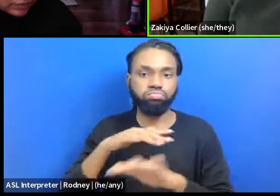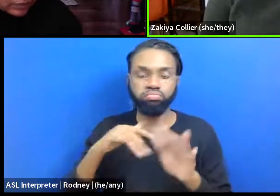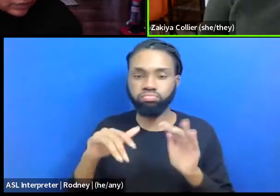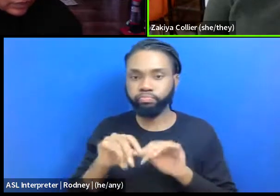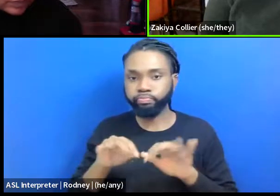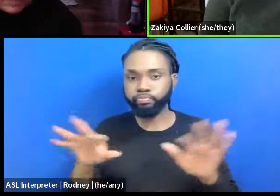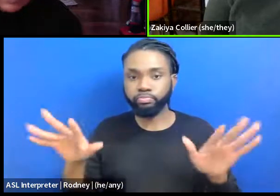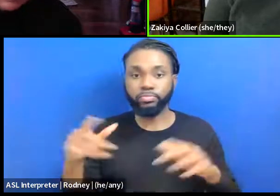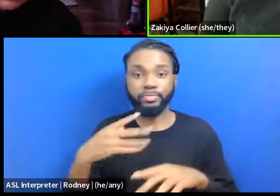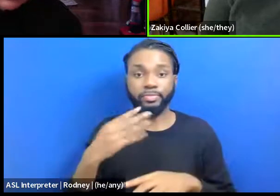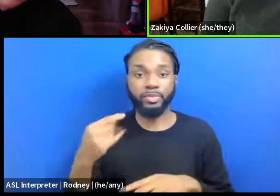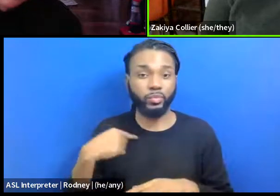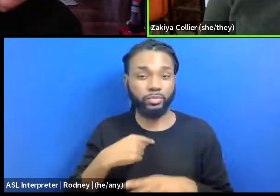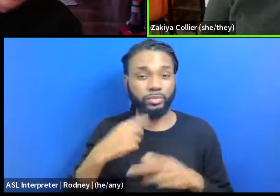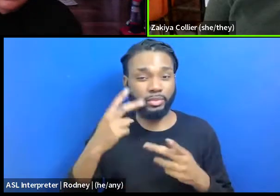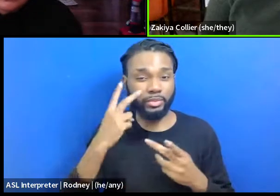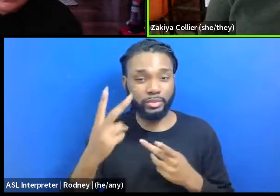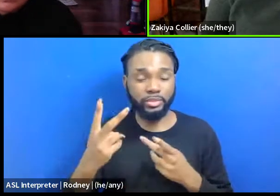um,